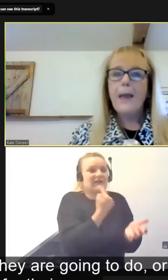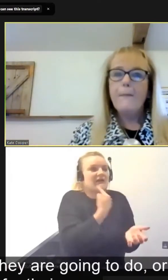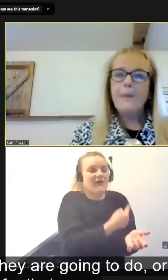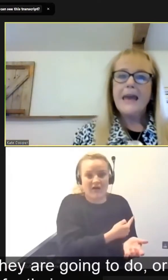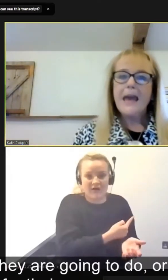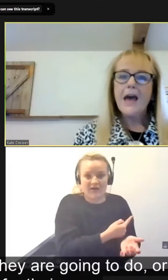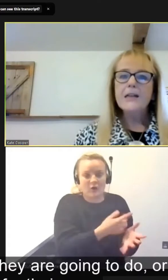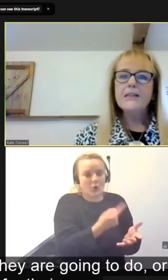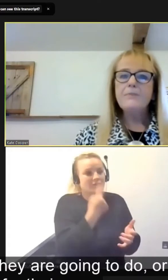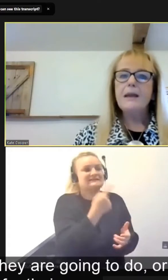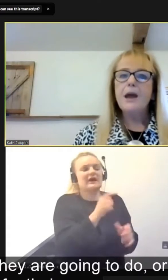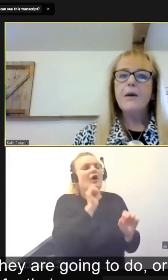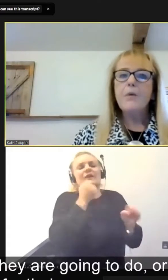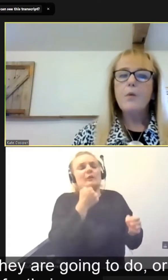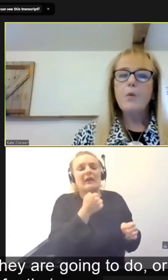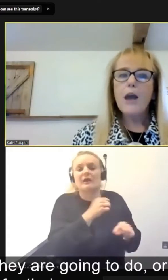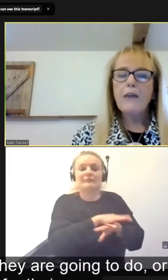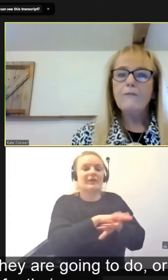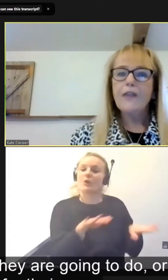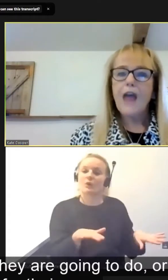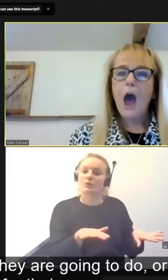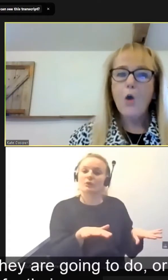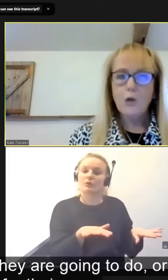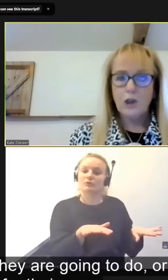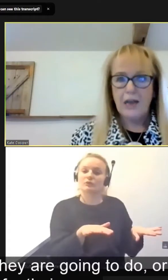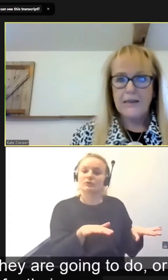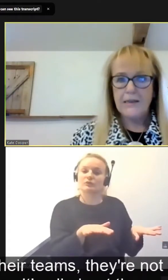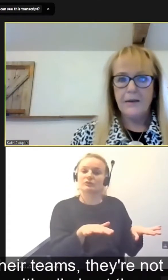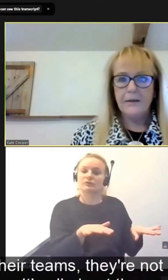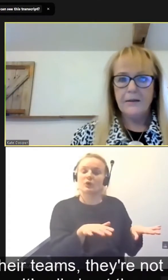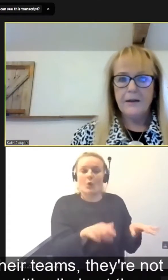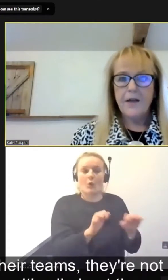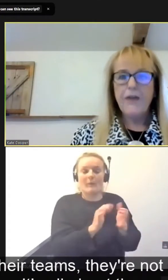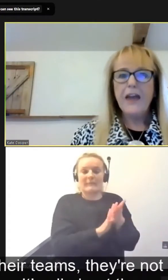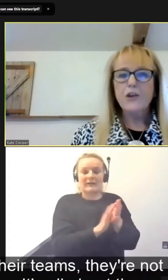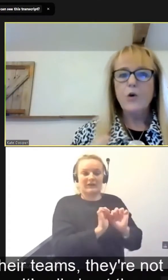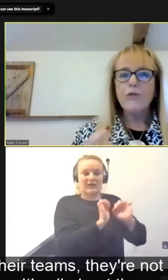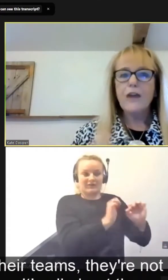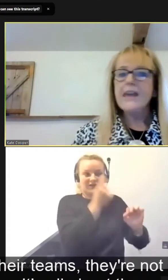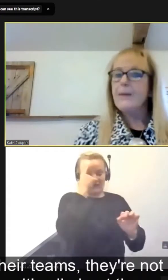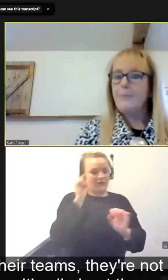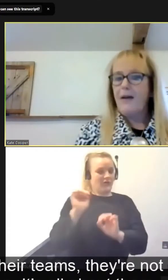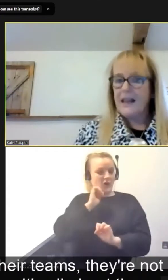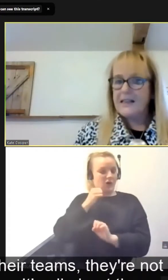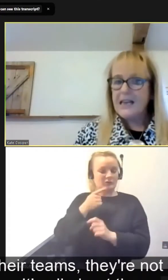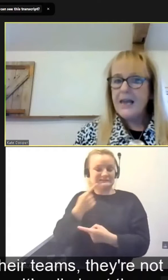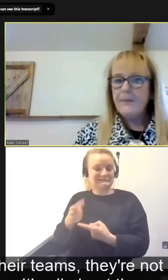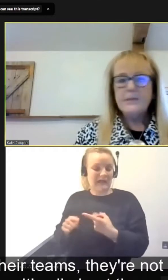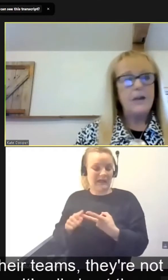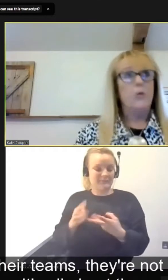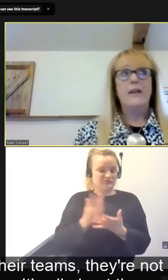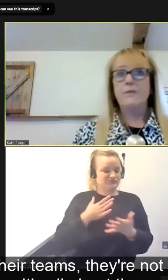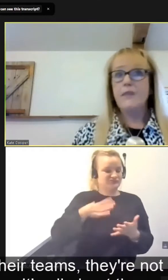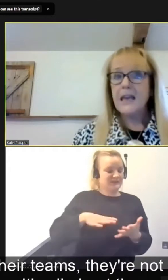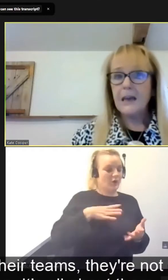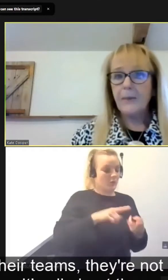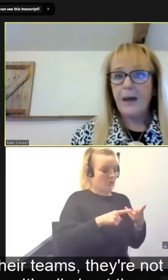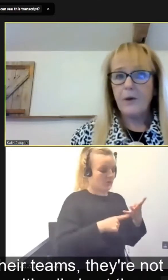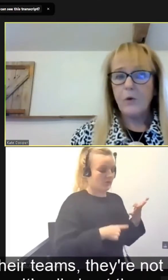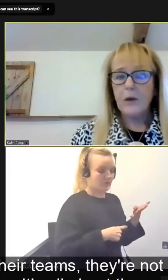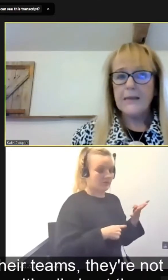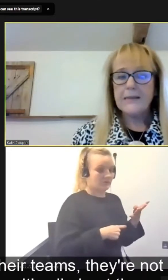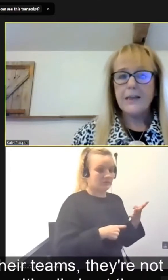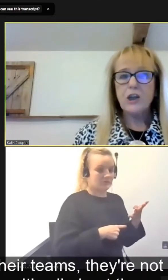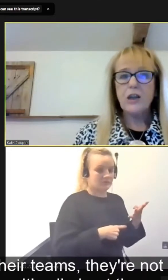or they appear to be working for their own agenda. They're not thinking about their teams, they're not even thinking